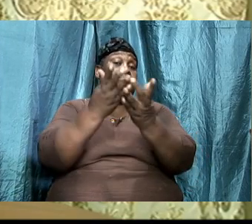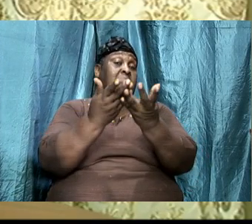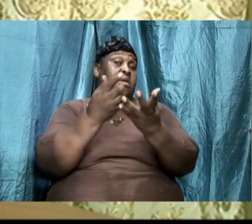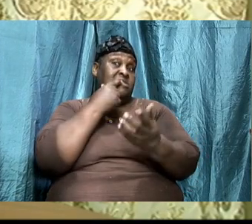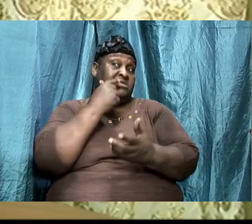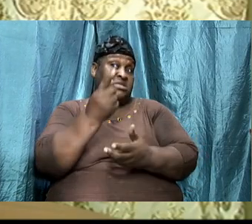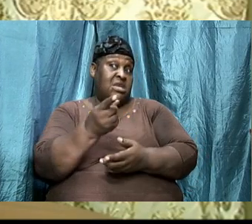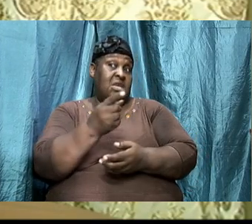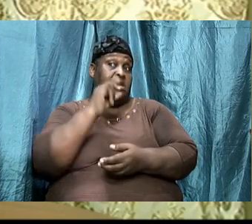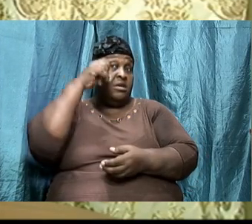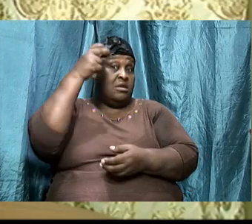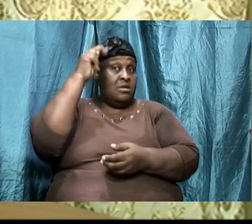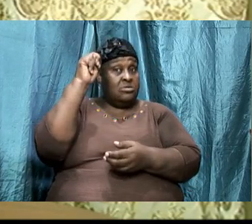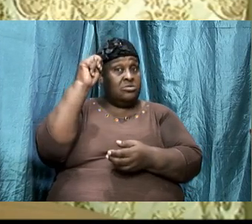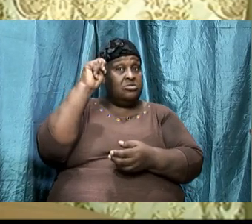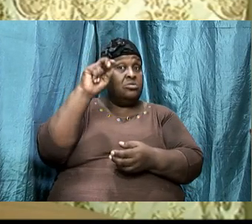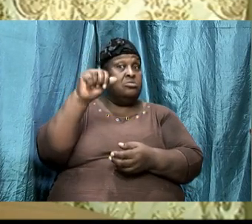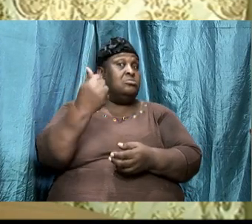verses 10,